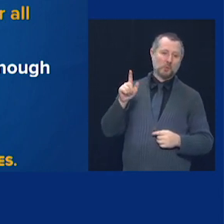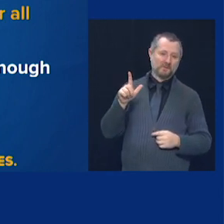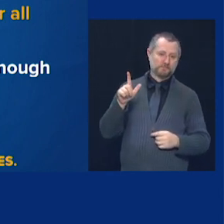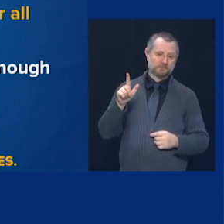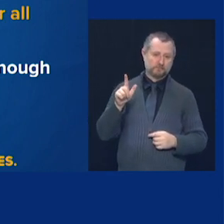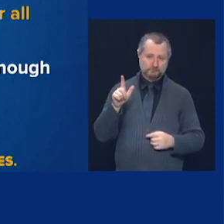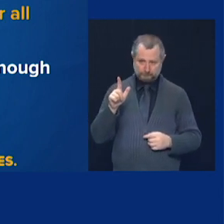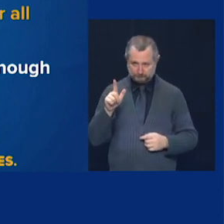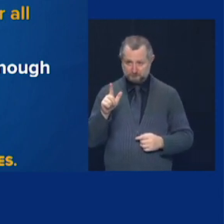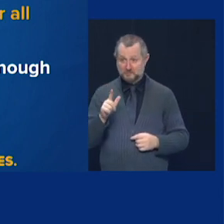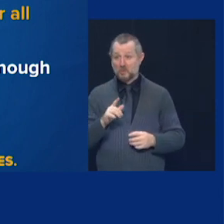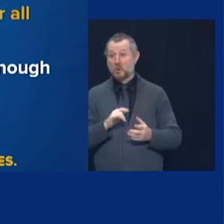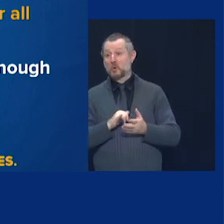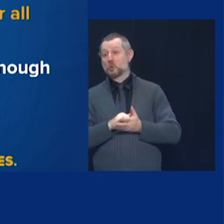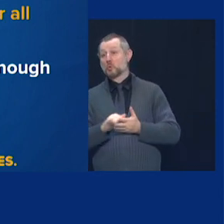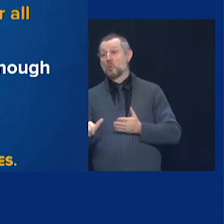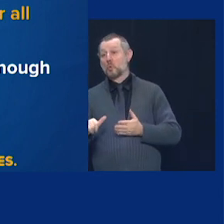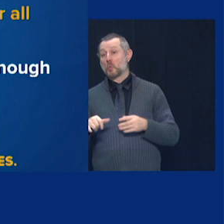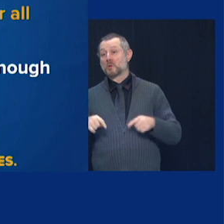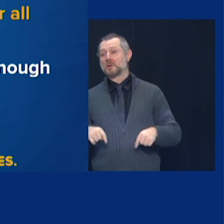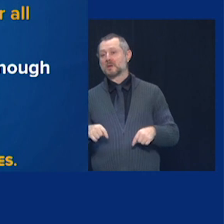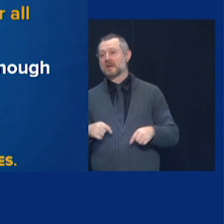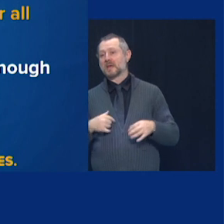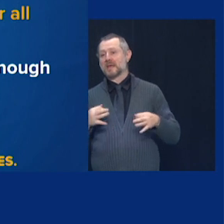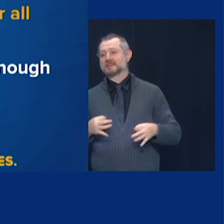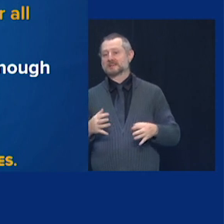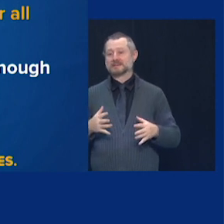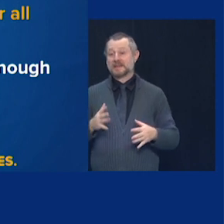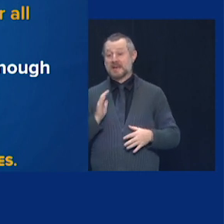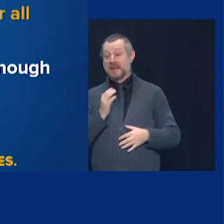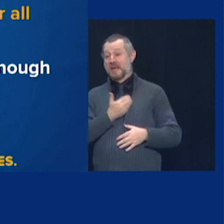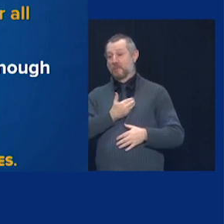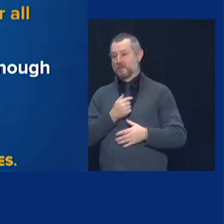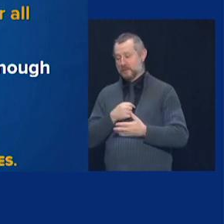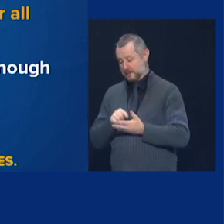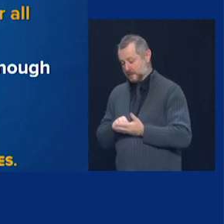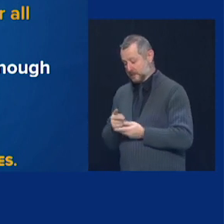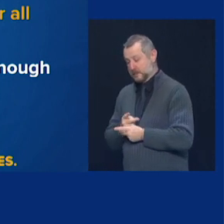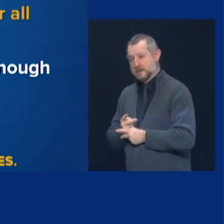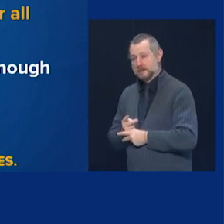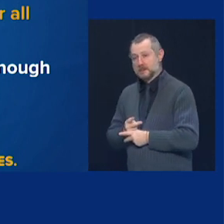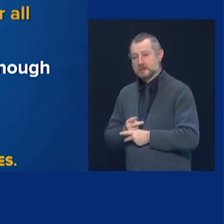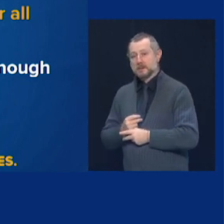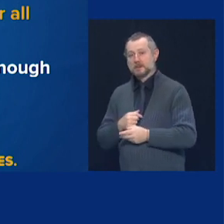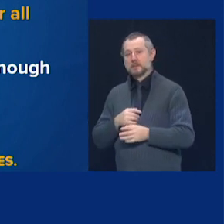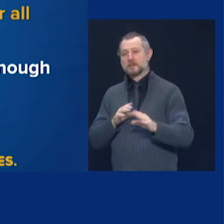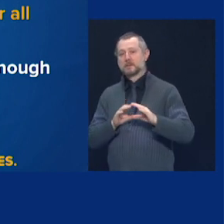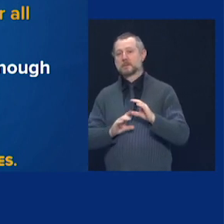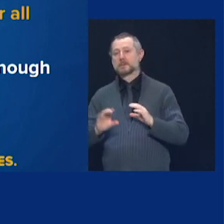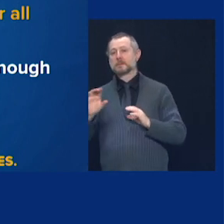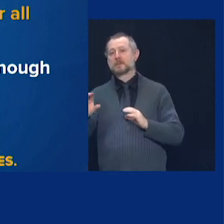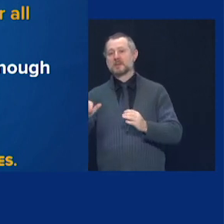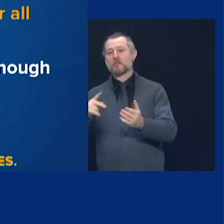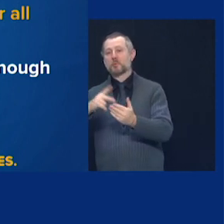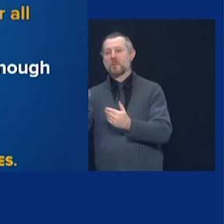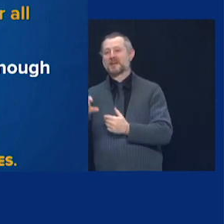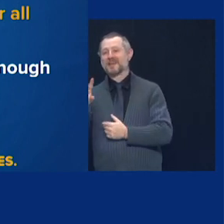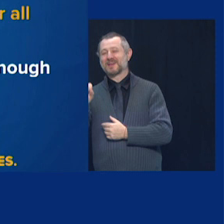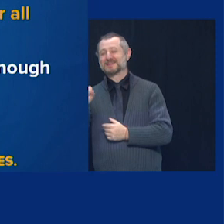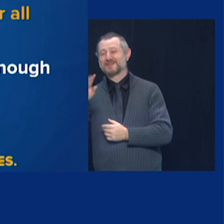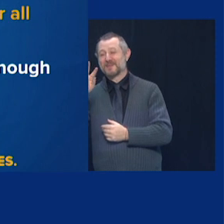part of our initial allocation to the program, but we do expect to have enough to cover all residents